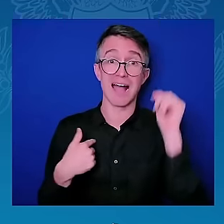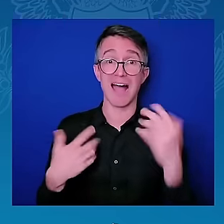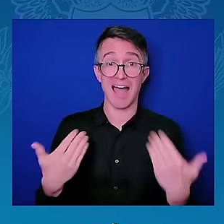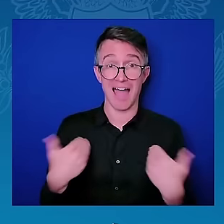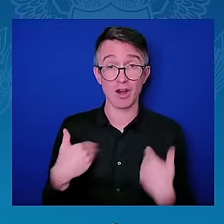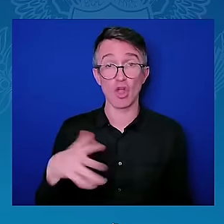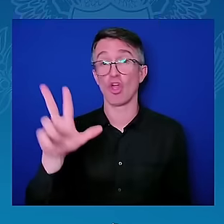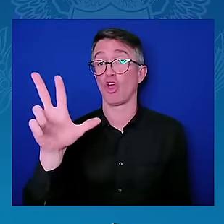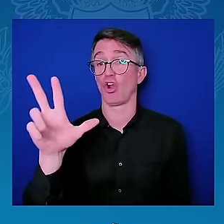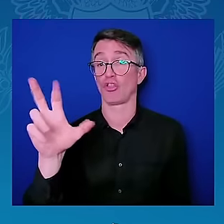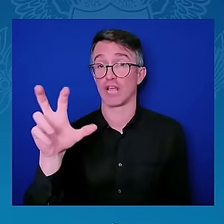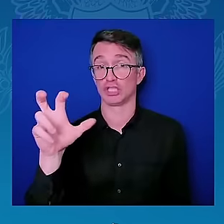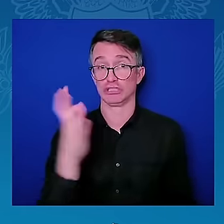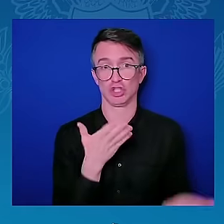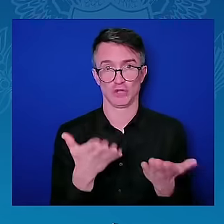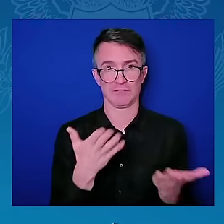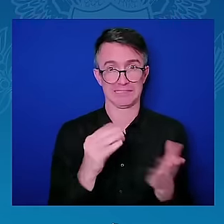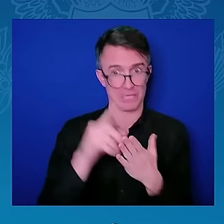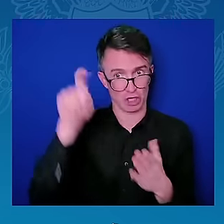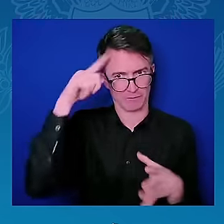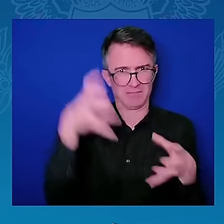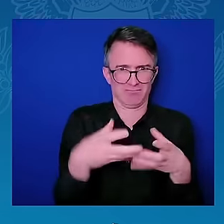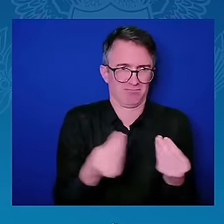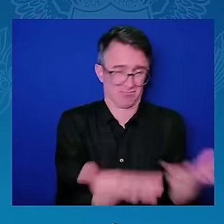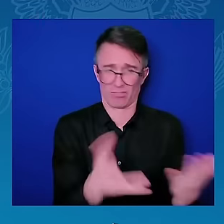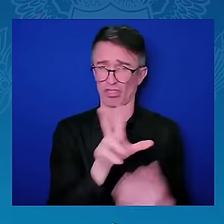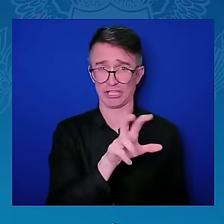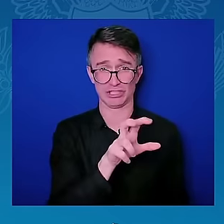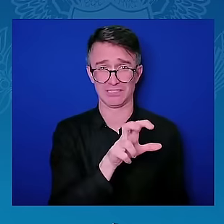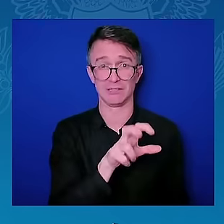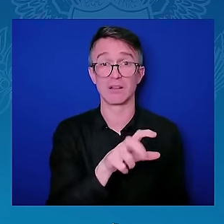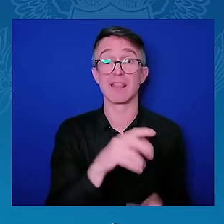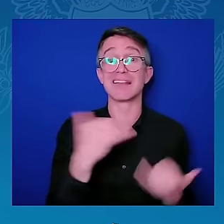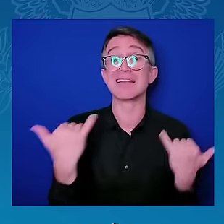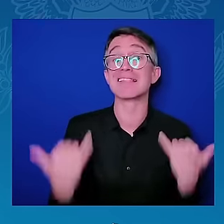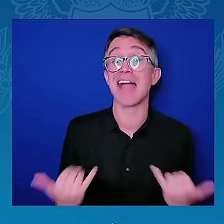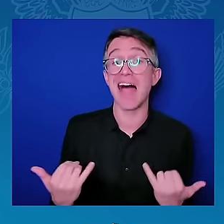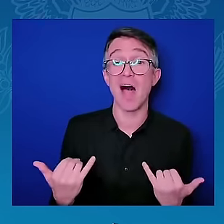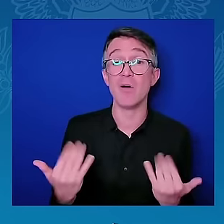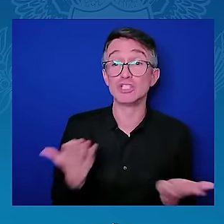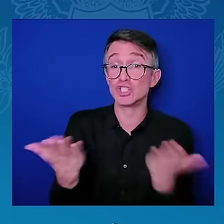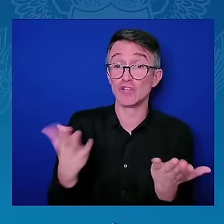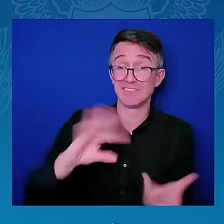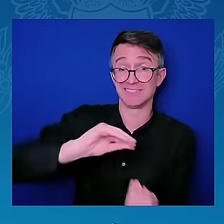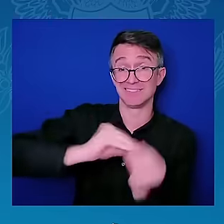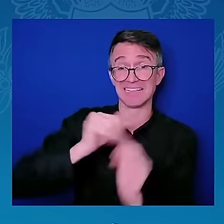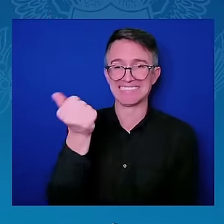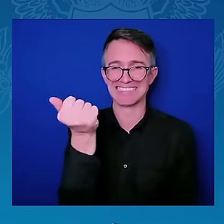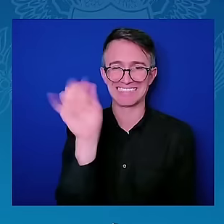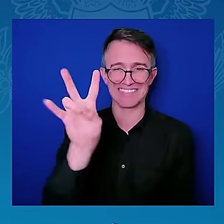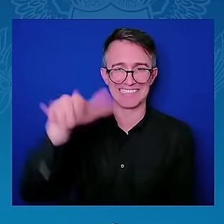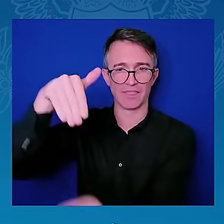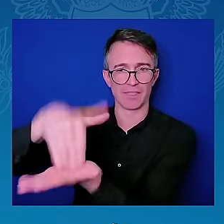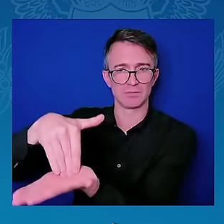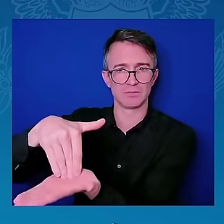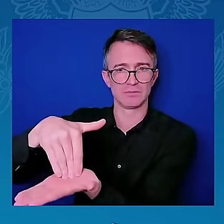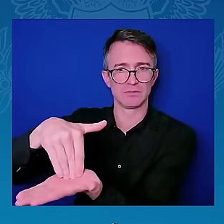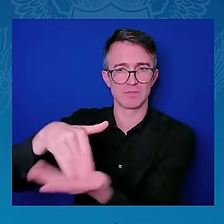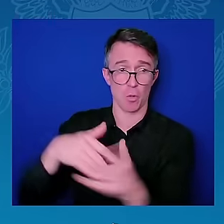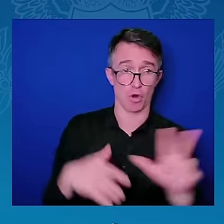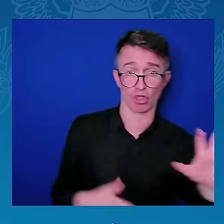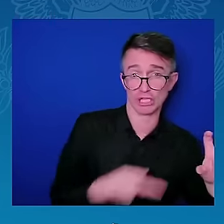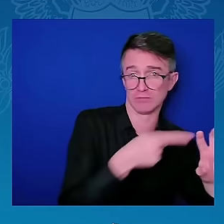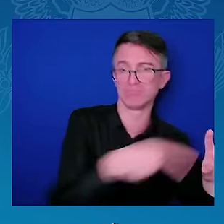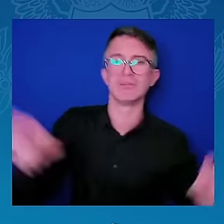efficiently deliver government services, cost-effectively deliver government services, accountably deliver